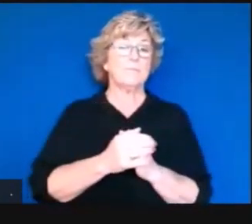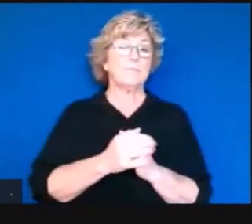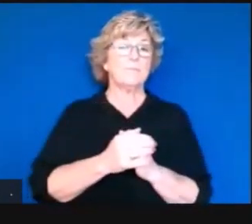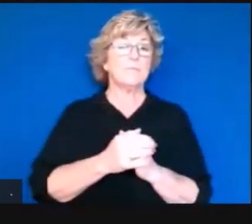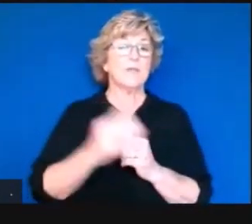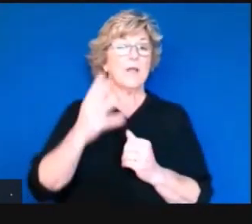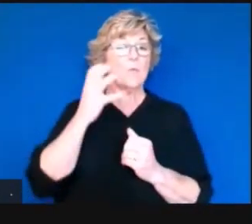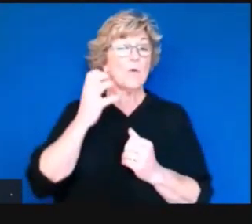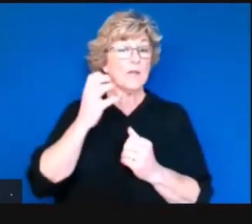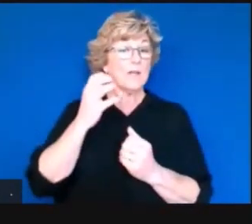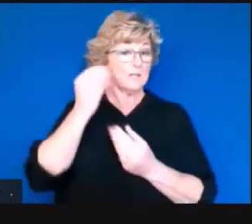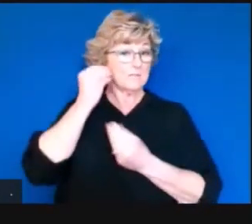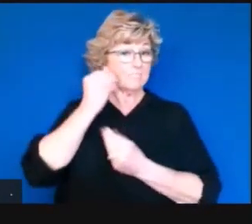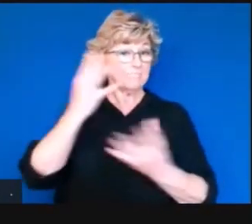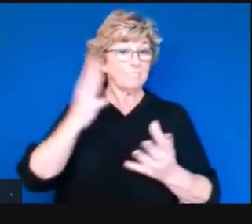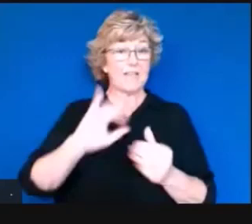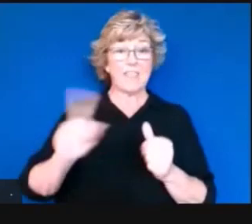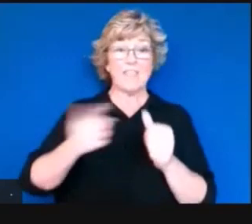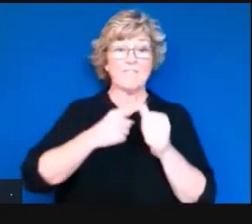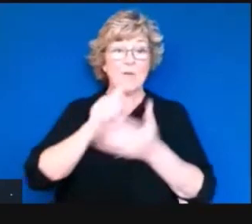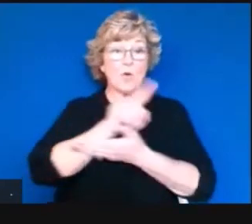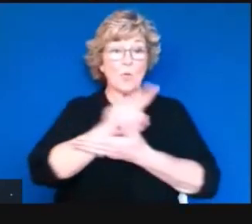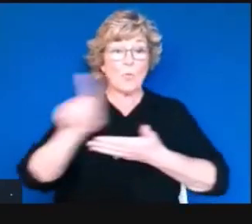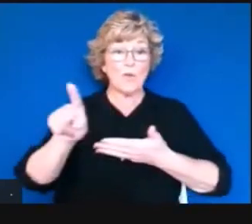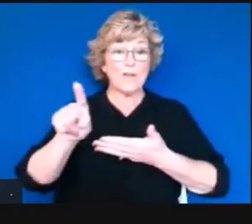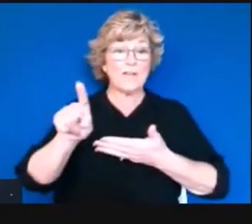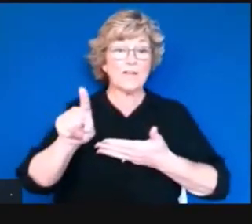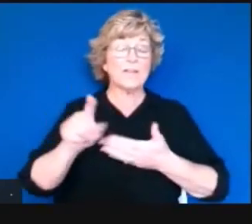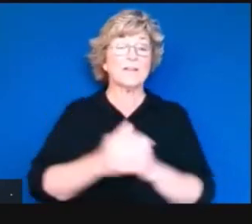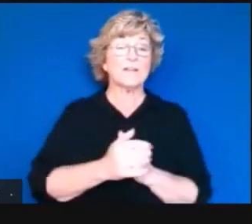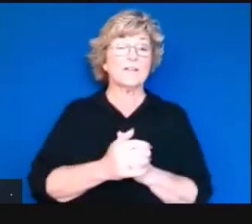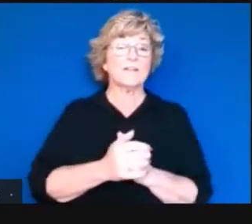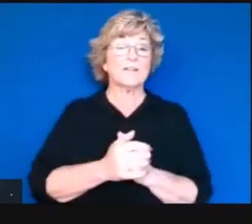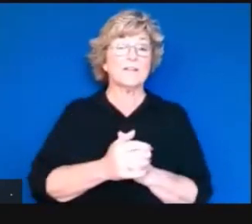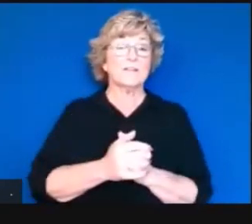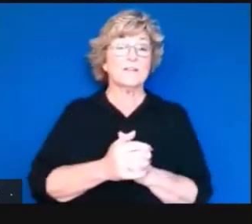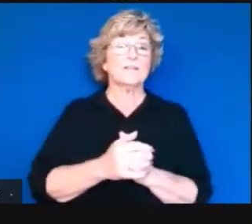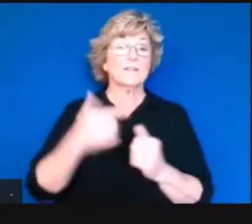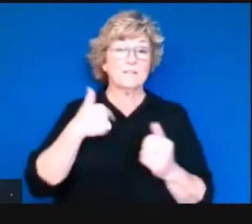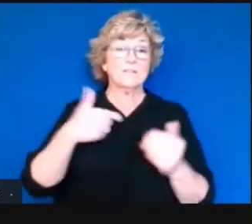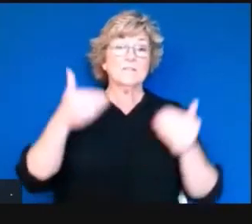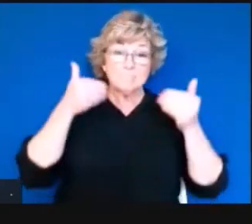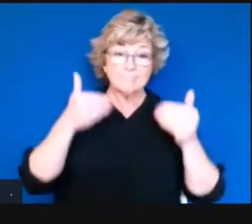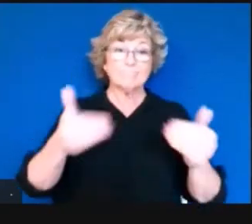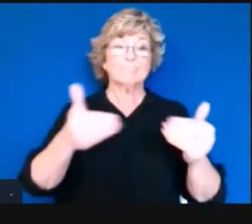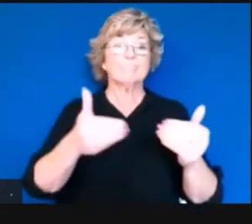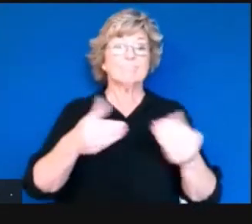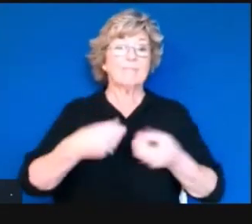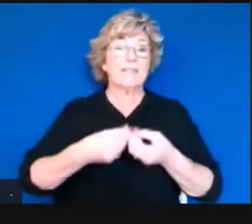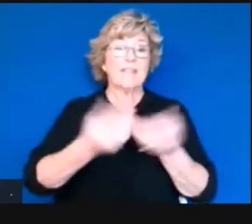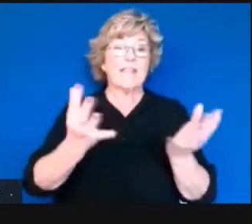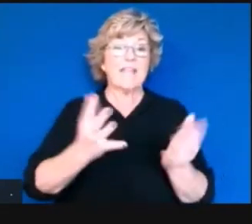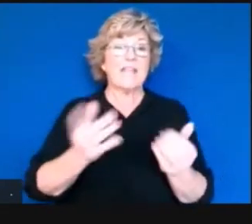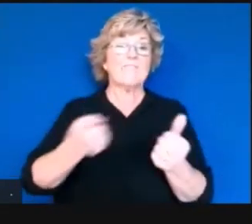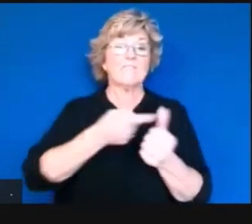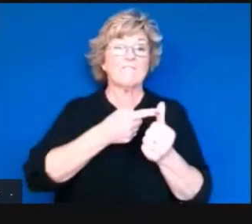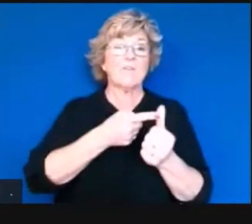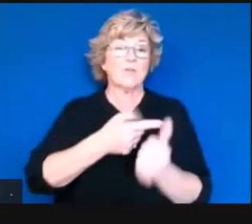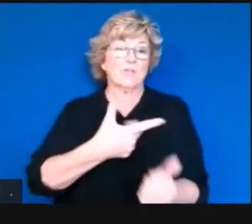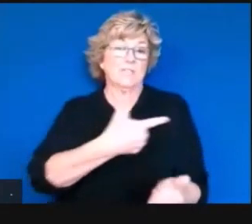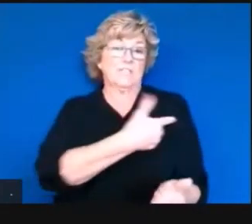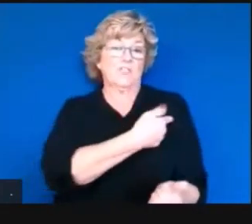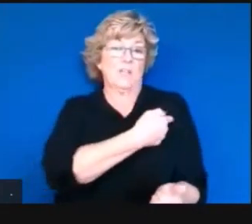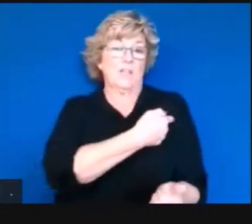I want to just update you the first week, we did vaccinate or at least administer the first dose of the